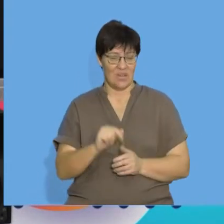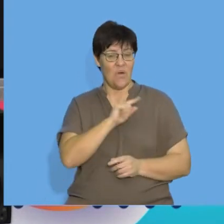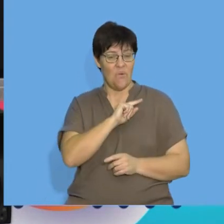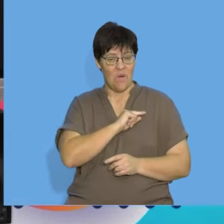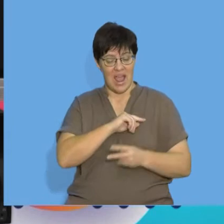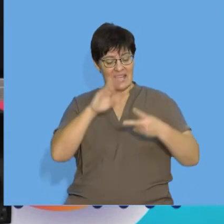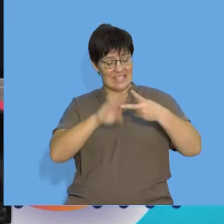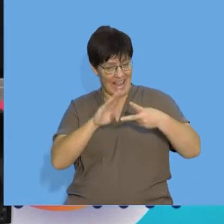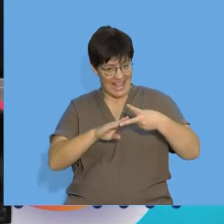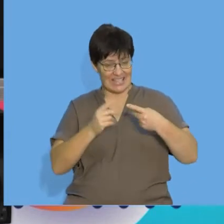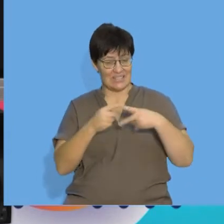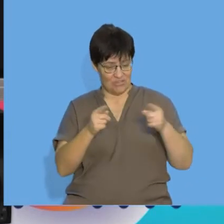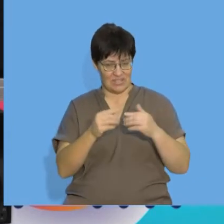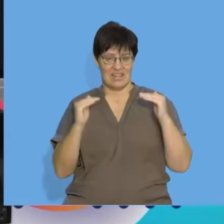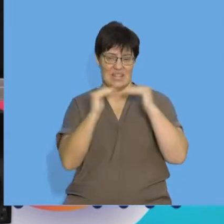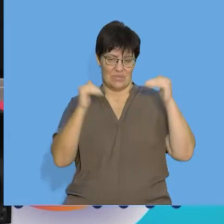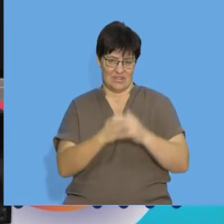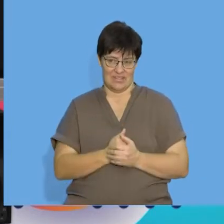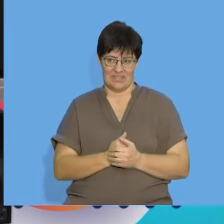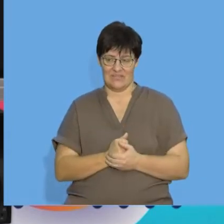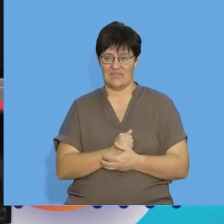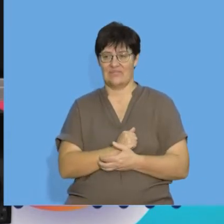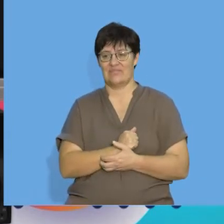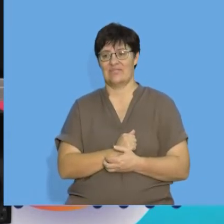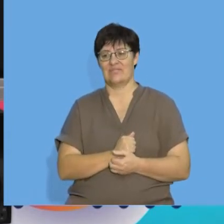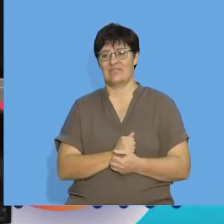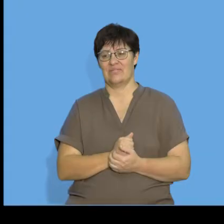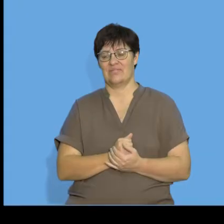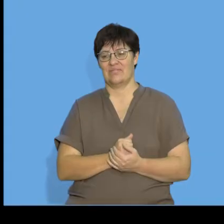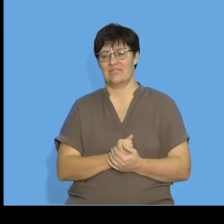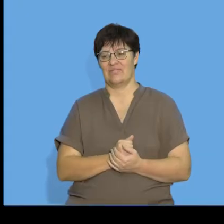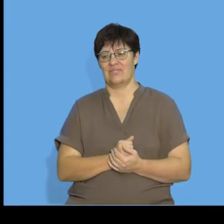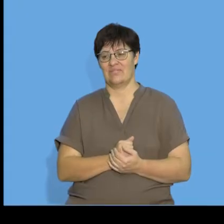pattern because the second differences are equal. So, let's conclude on the board.